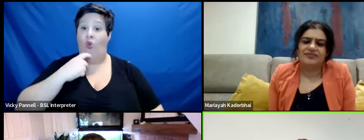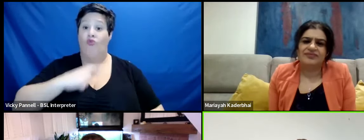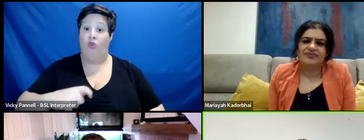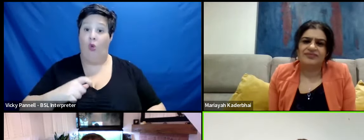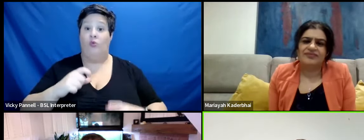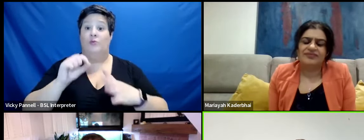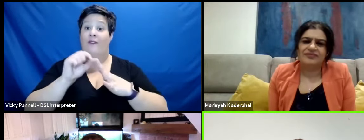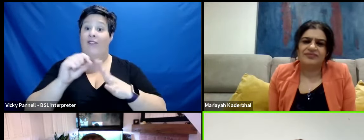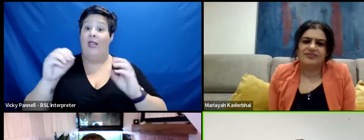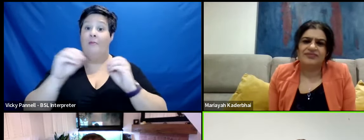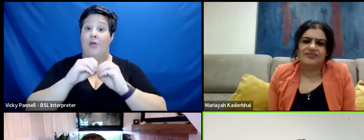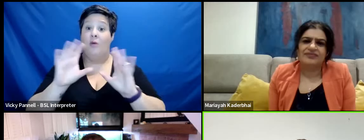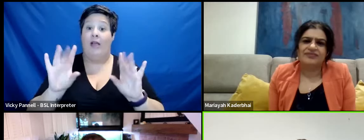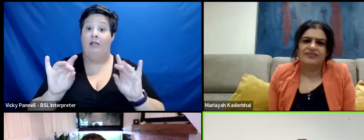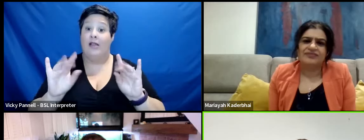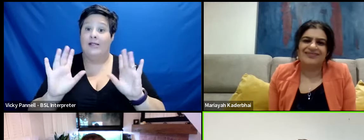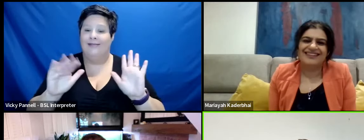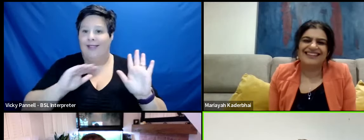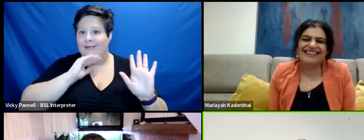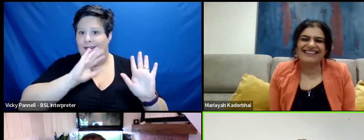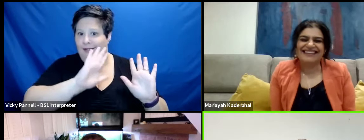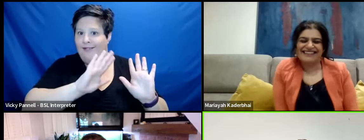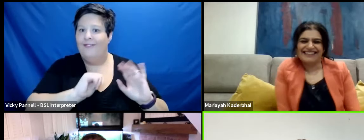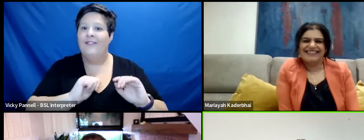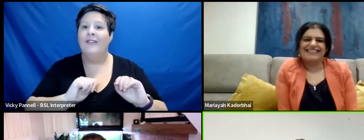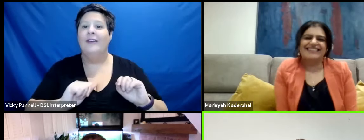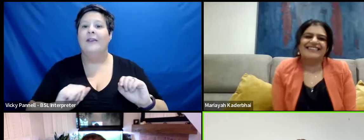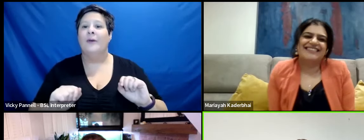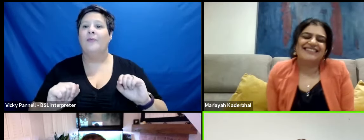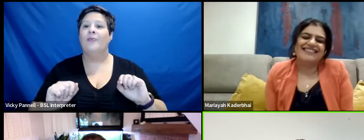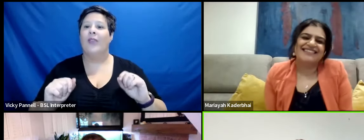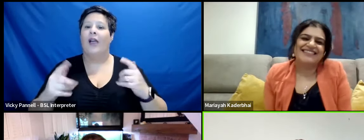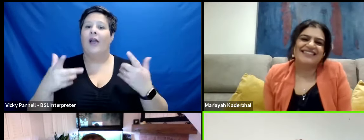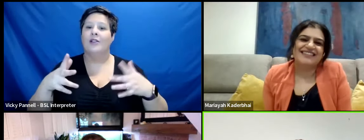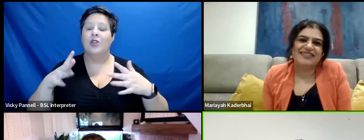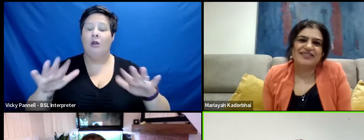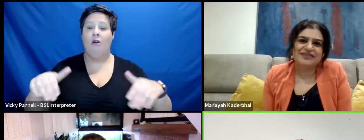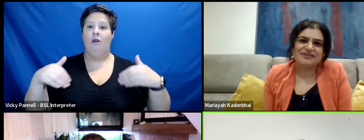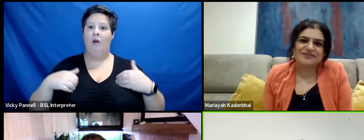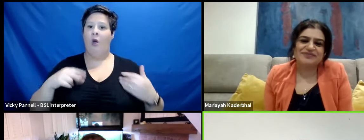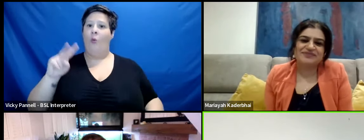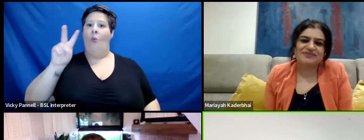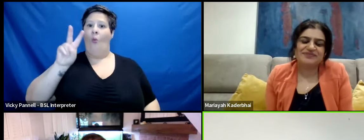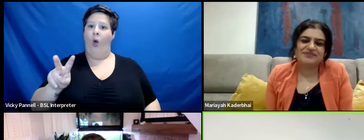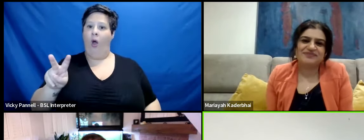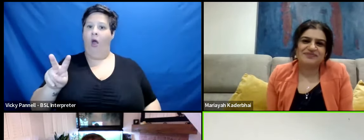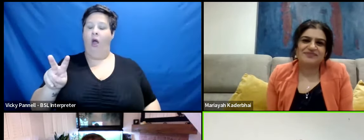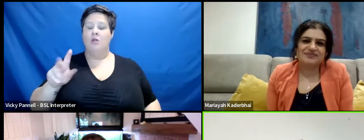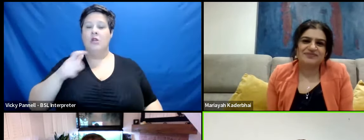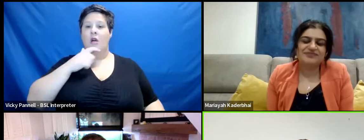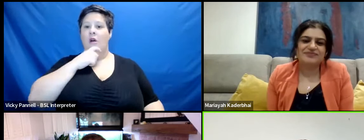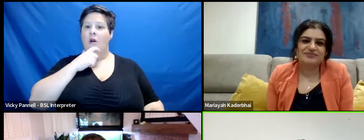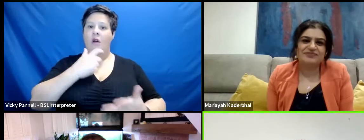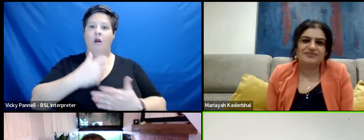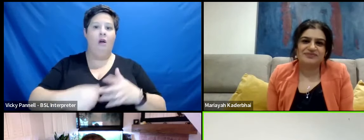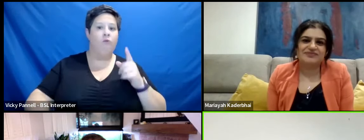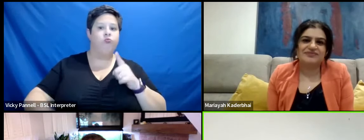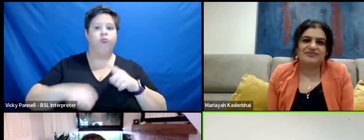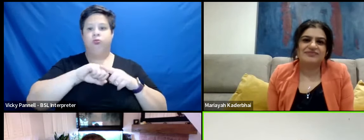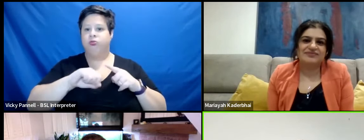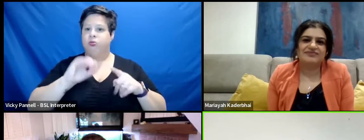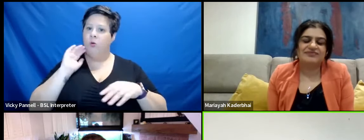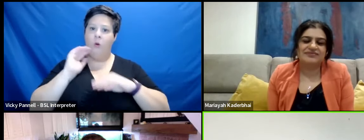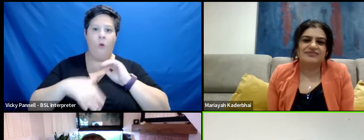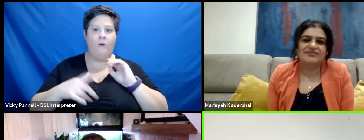Phil Burbank, which was enough. And I just sat back and thought, I was just blown away by what I'm contextualising